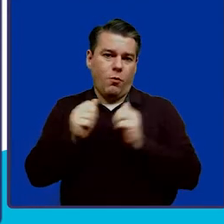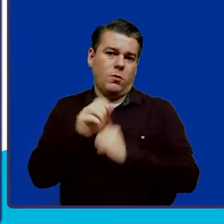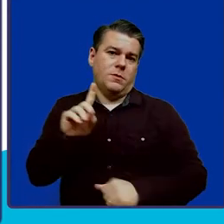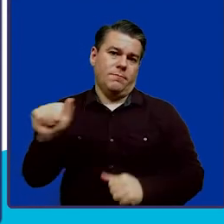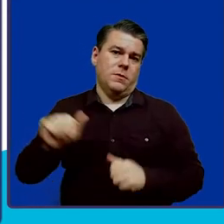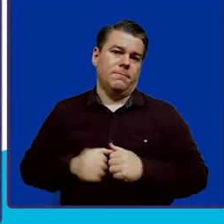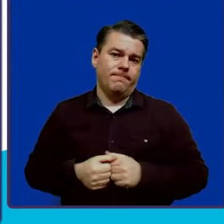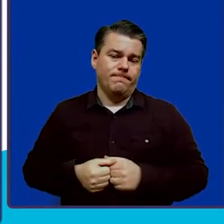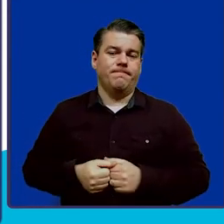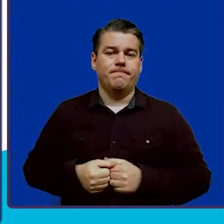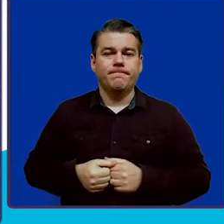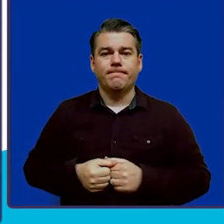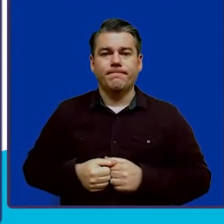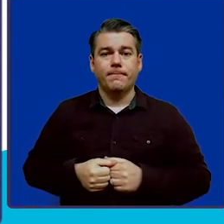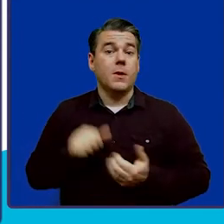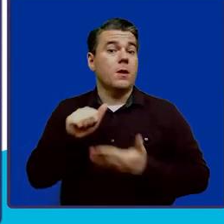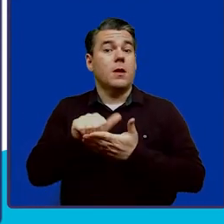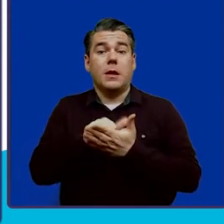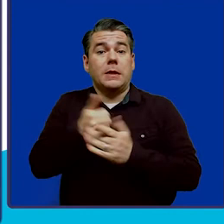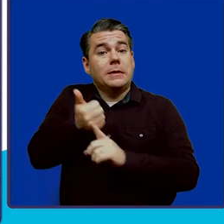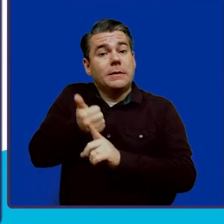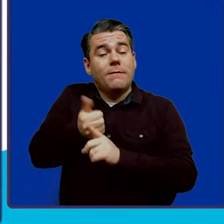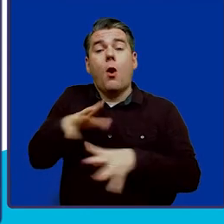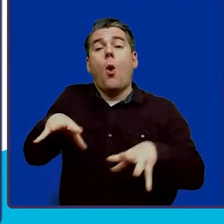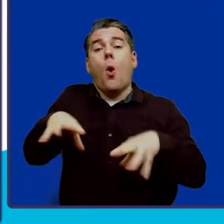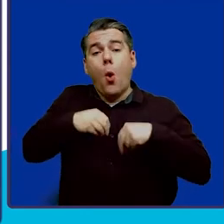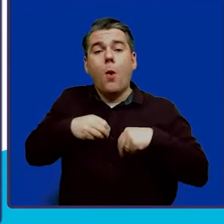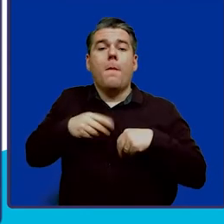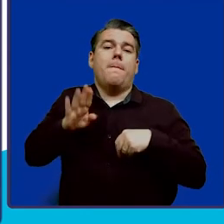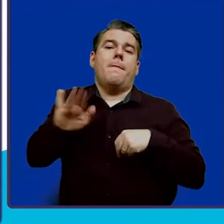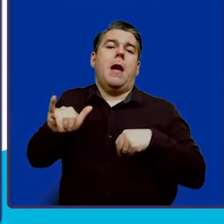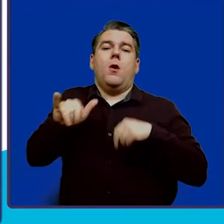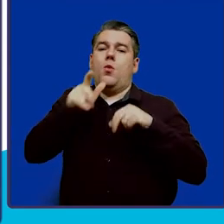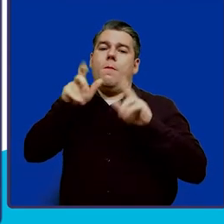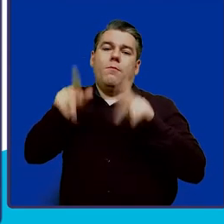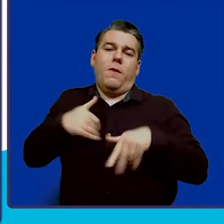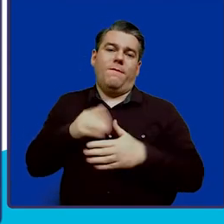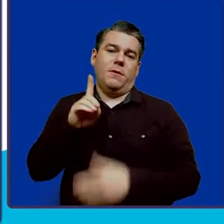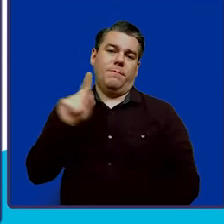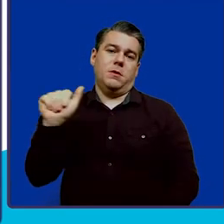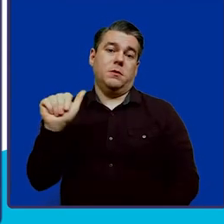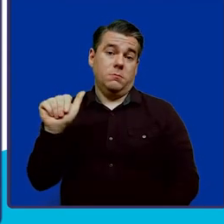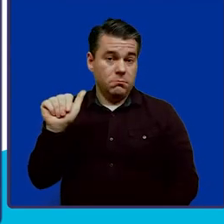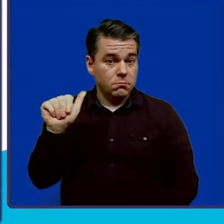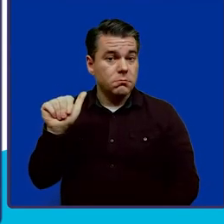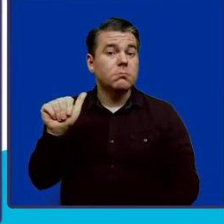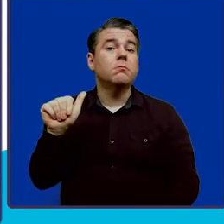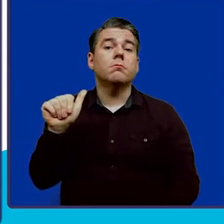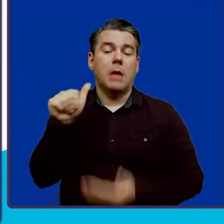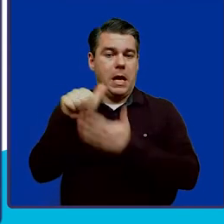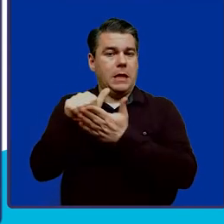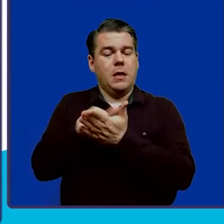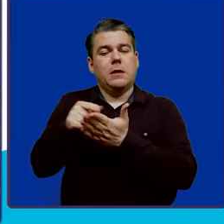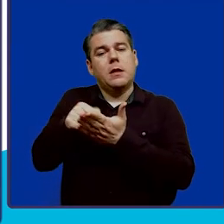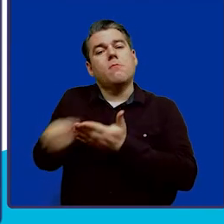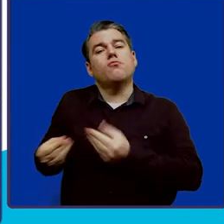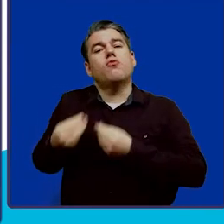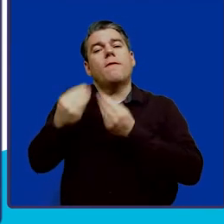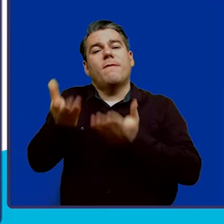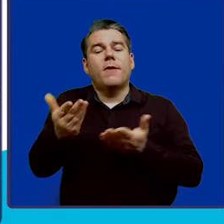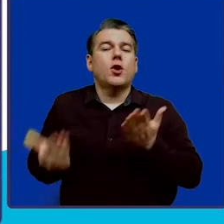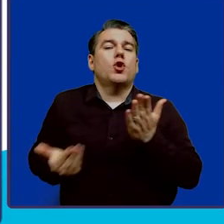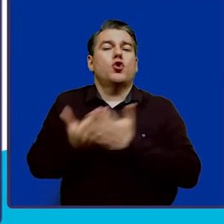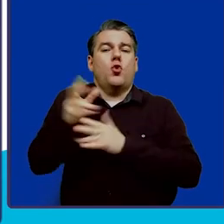disabilities. The account is owned by the individual with a disability. The accounts provide new